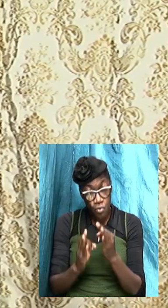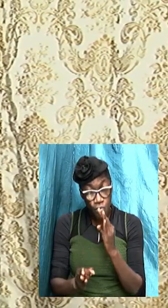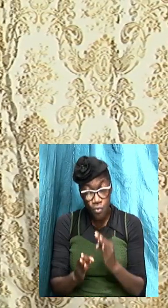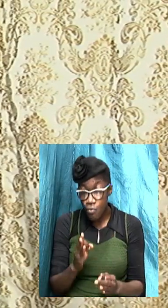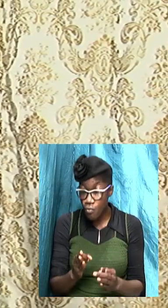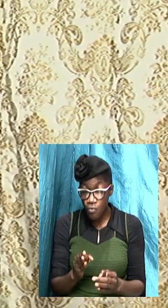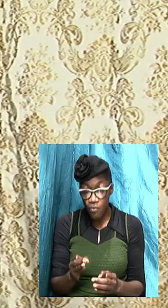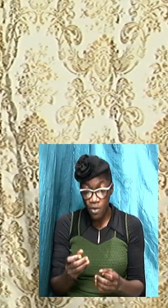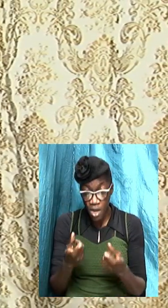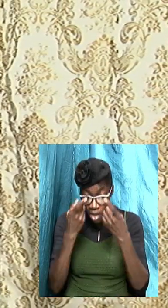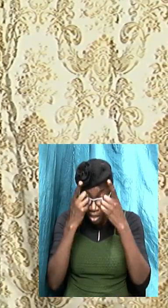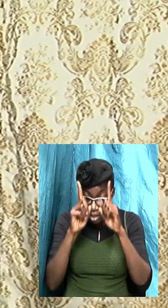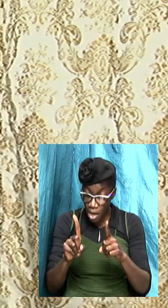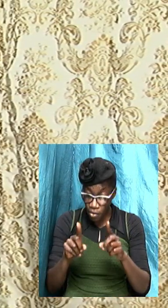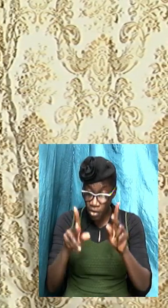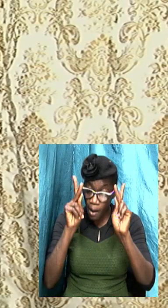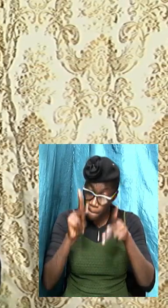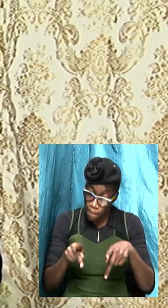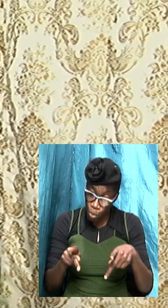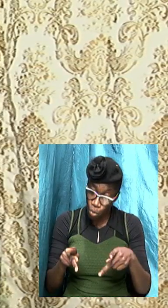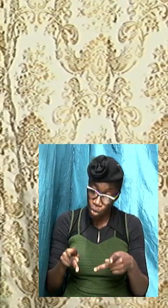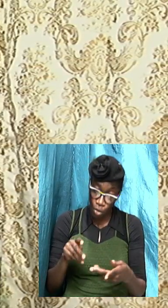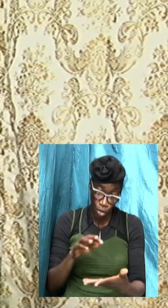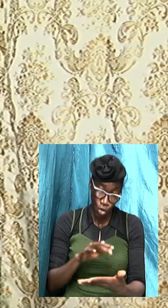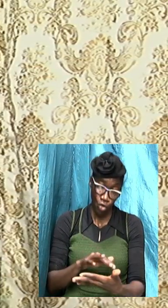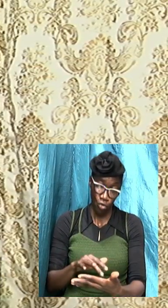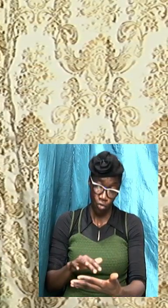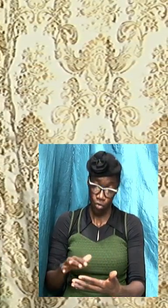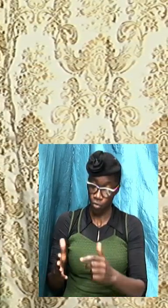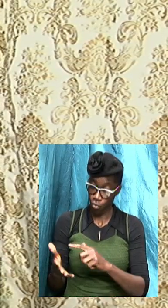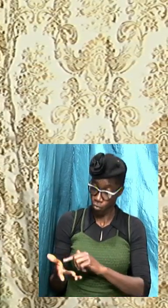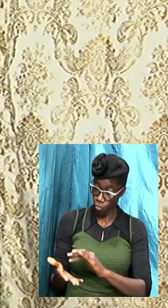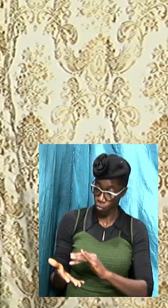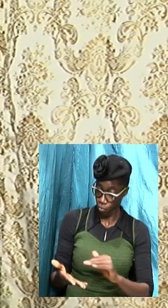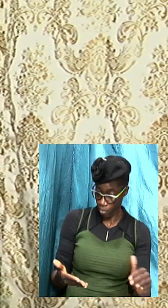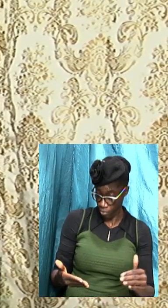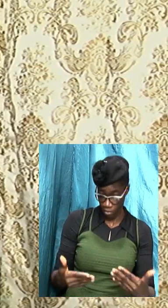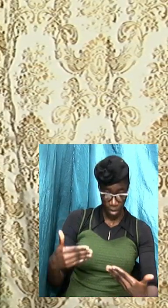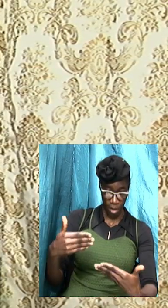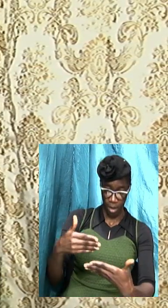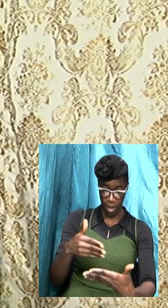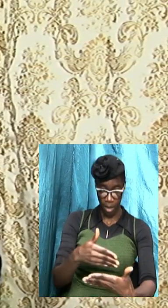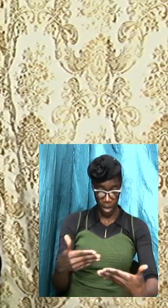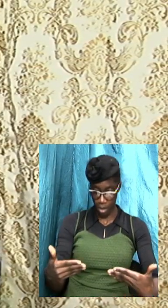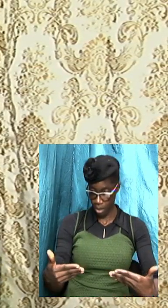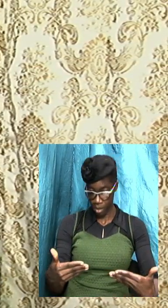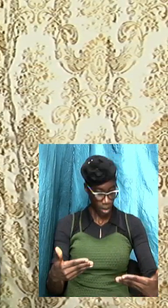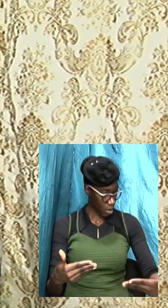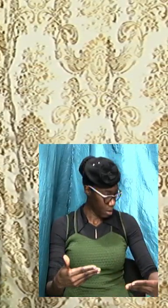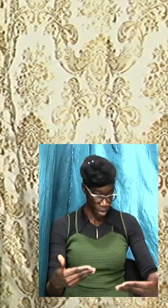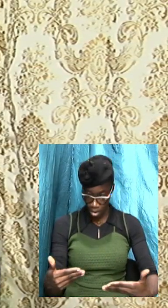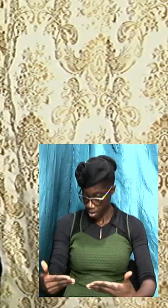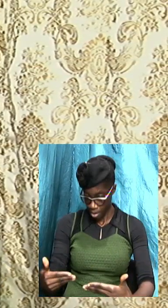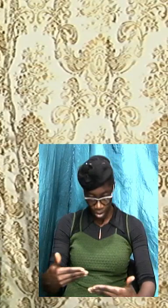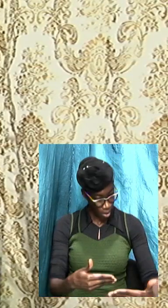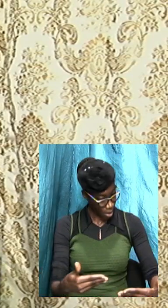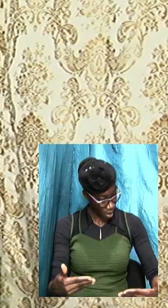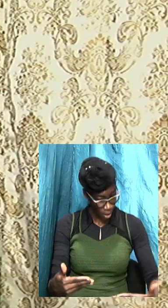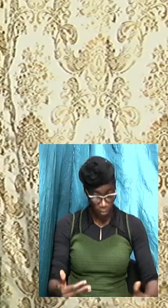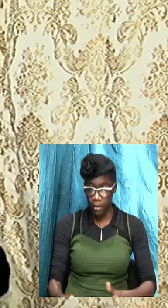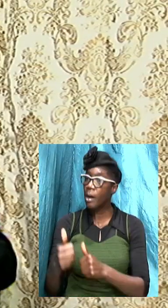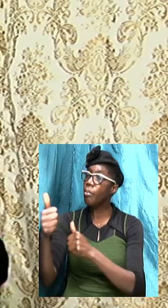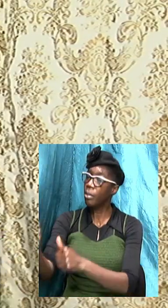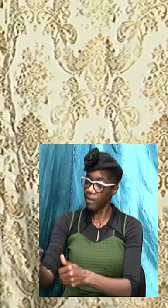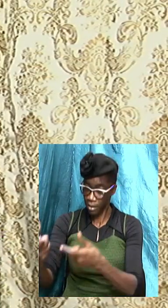and when you put scriptures against it it is supposed to be able to stand up so when you put scriptures against the apostles